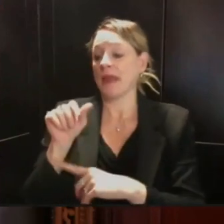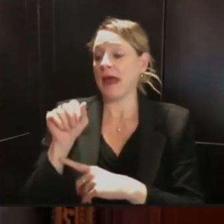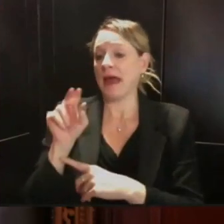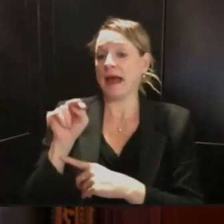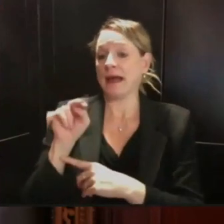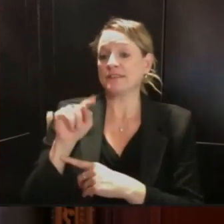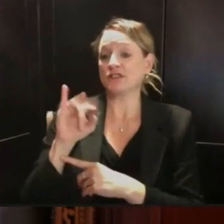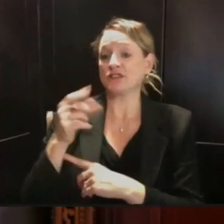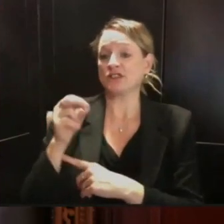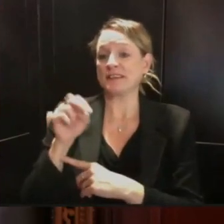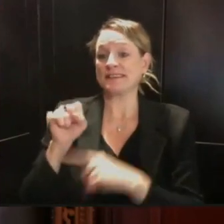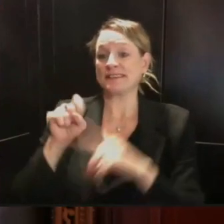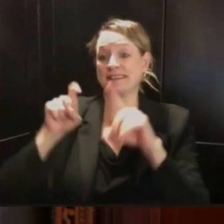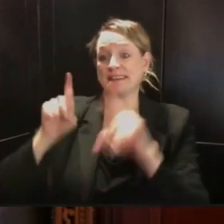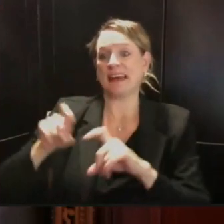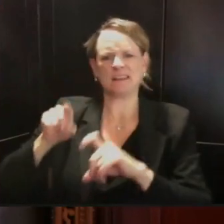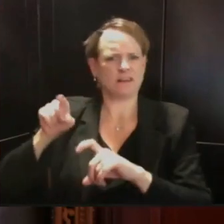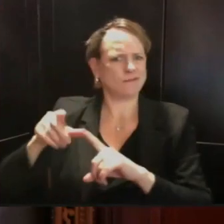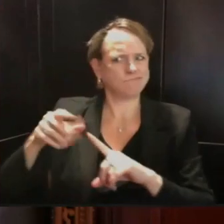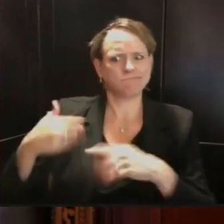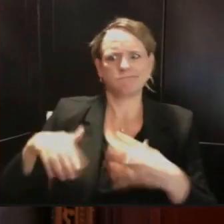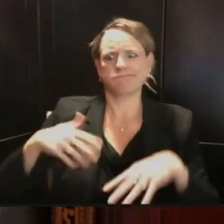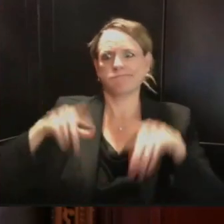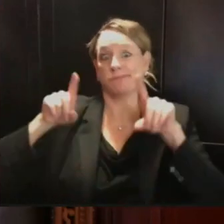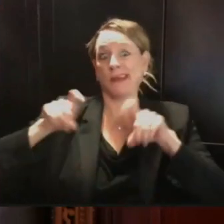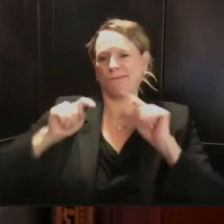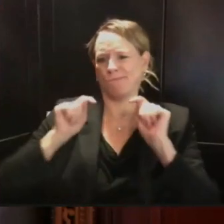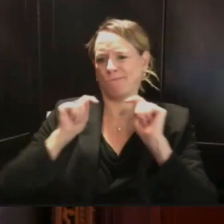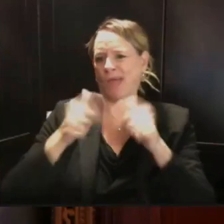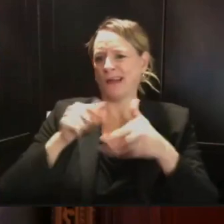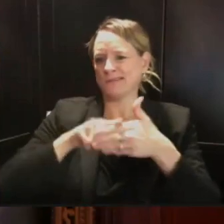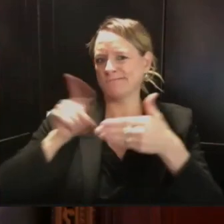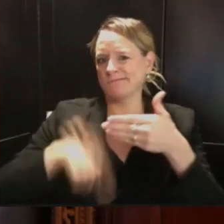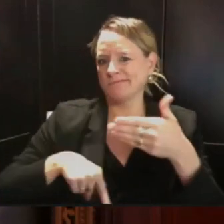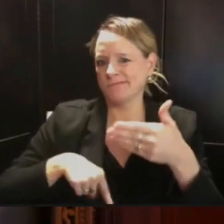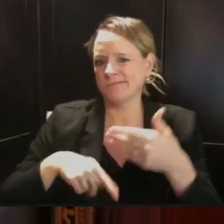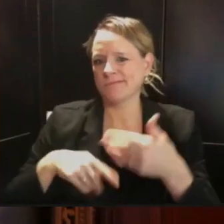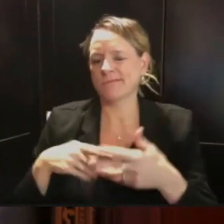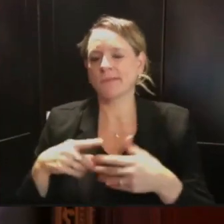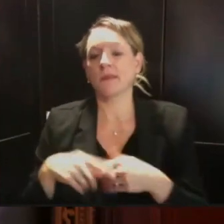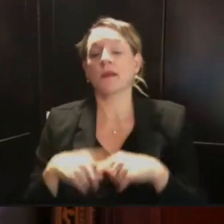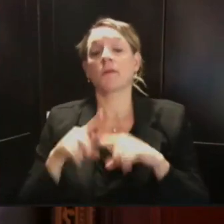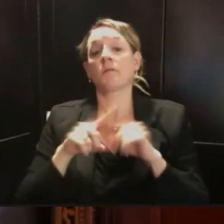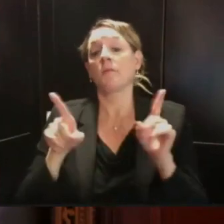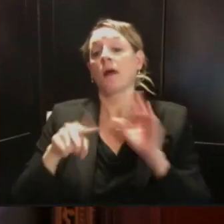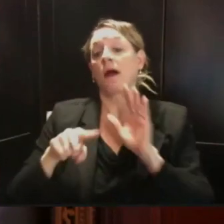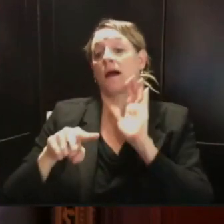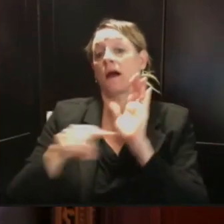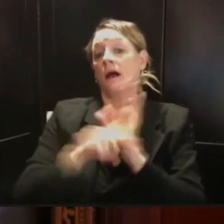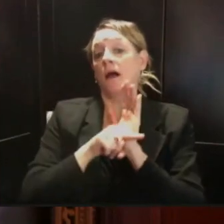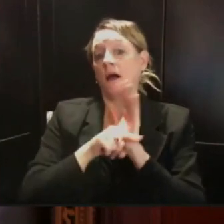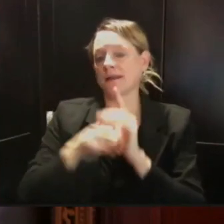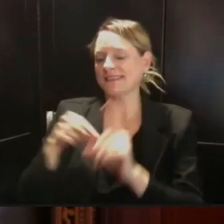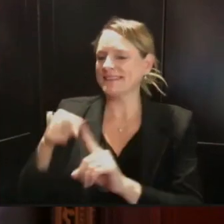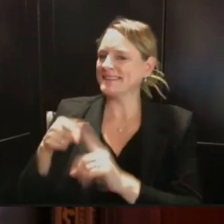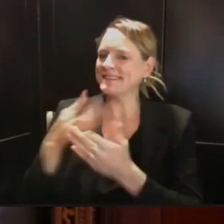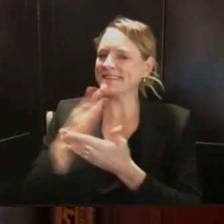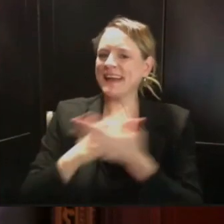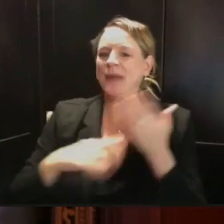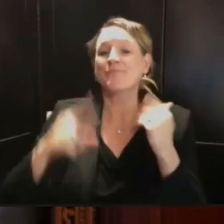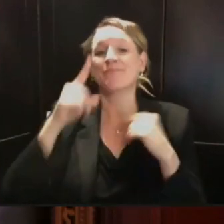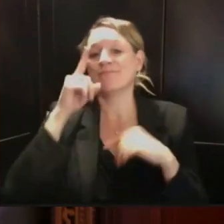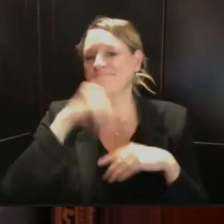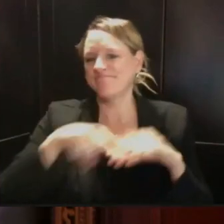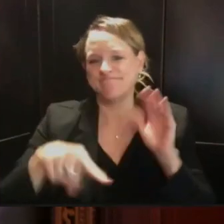So when they're used for screening people without symptoms, they can result in falsely positive tests, sometimes more likely to have